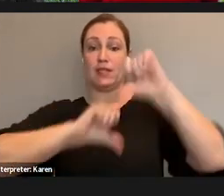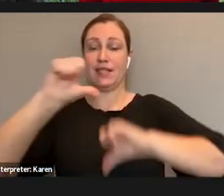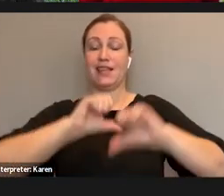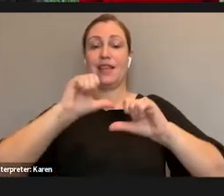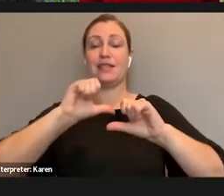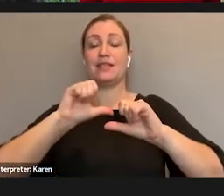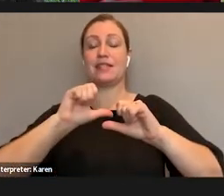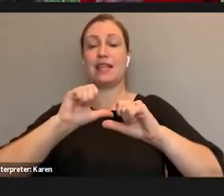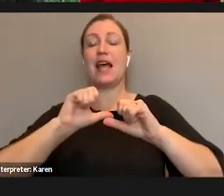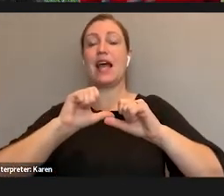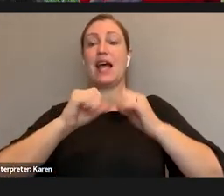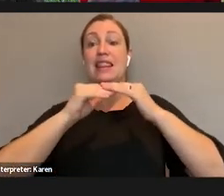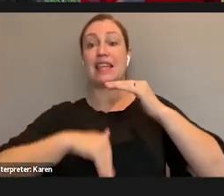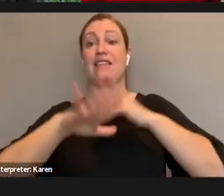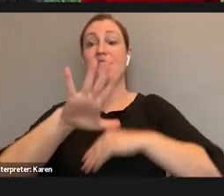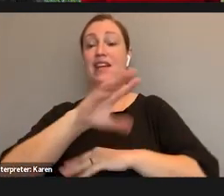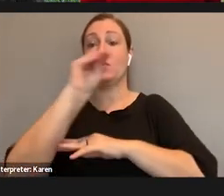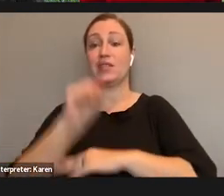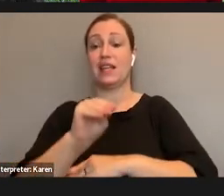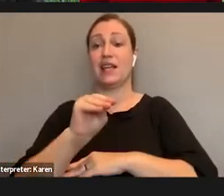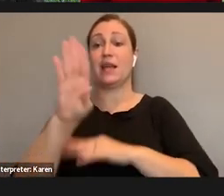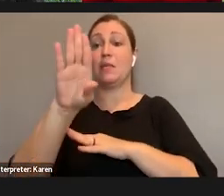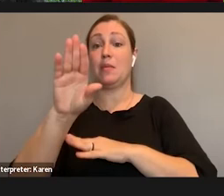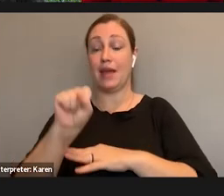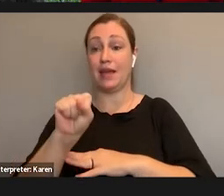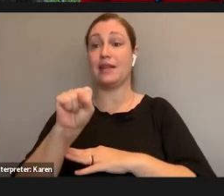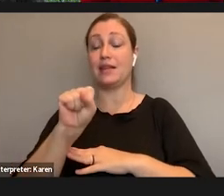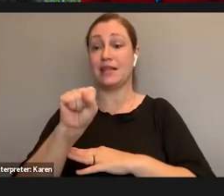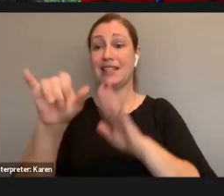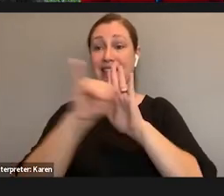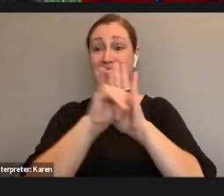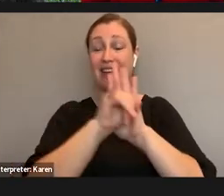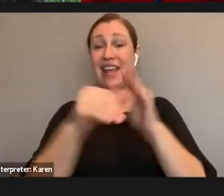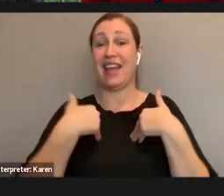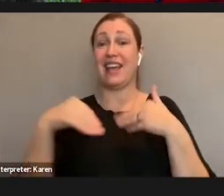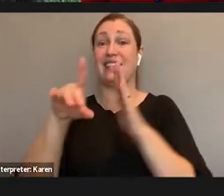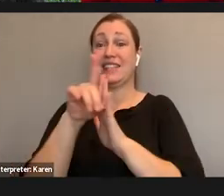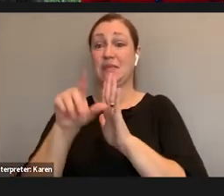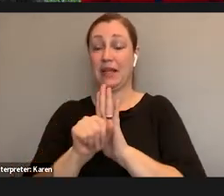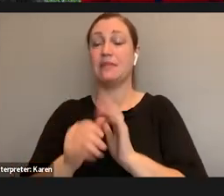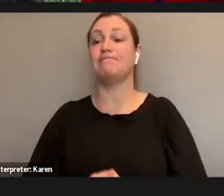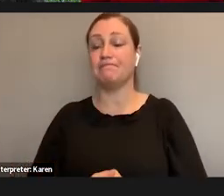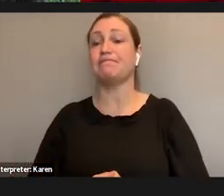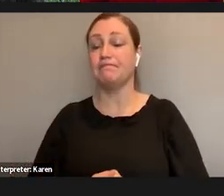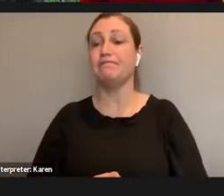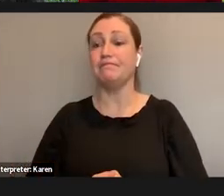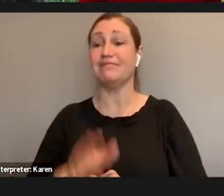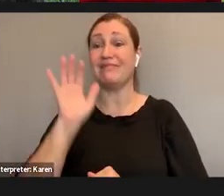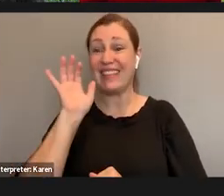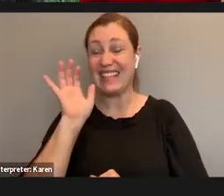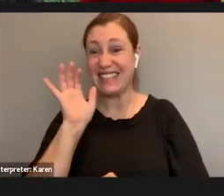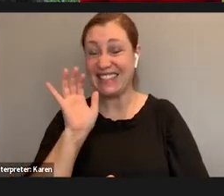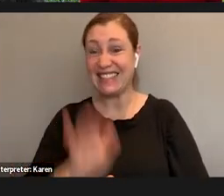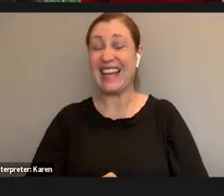% of bachelor's recipients identify as having a disability. This is a significant